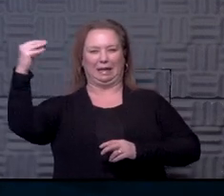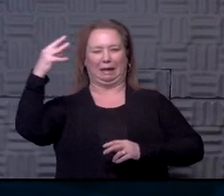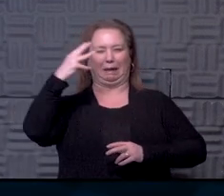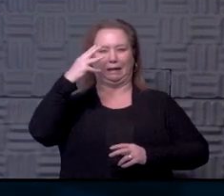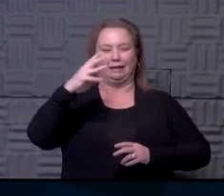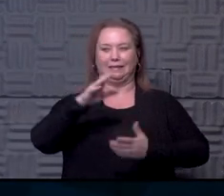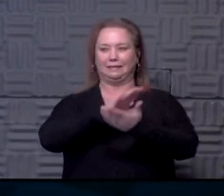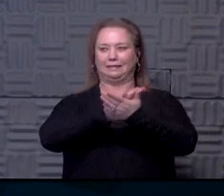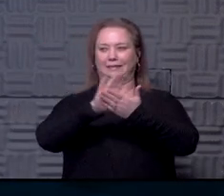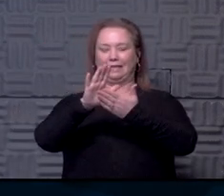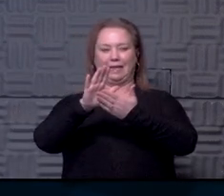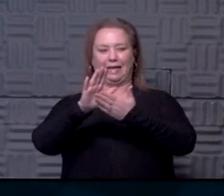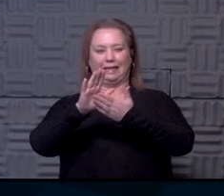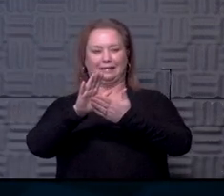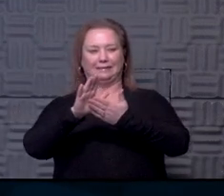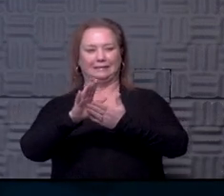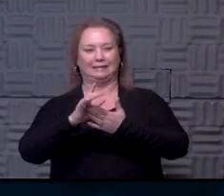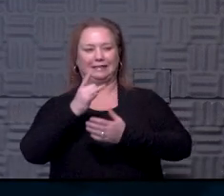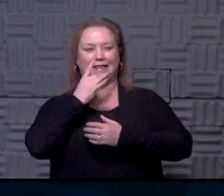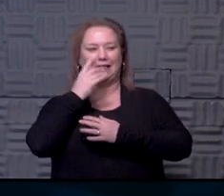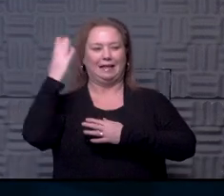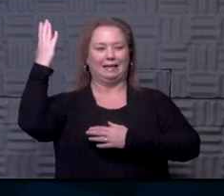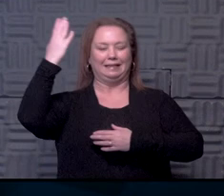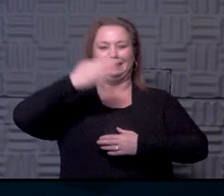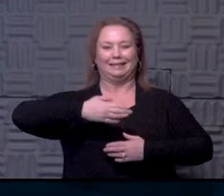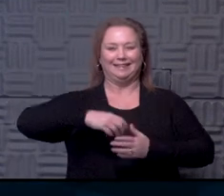It's going to be a nice front light, though, once it comes down.